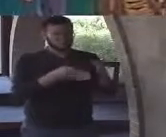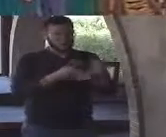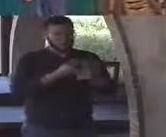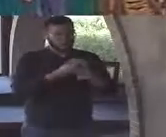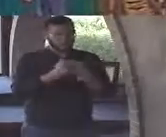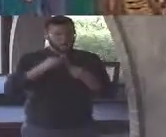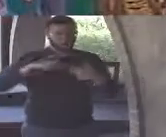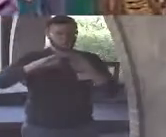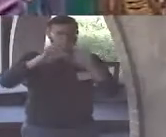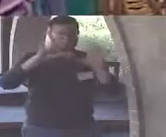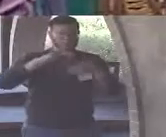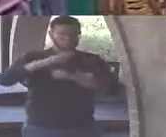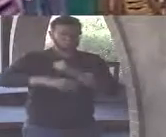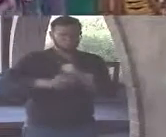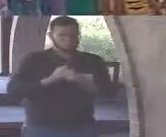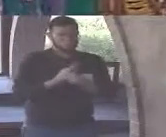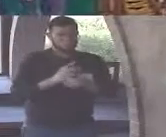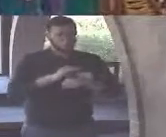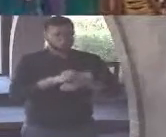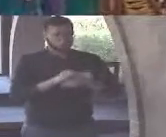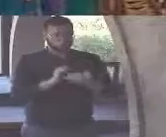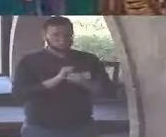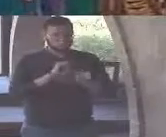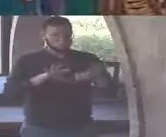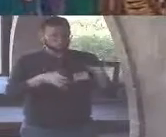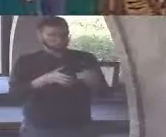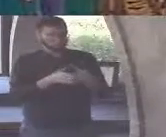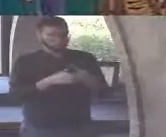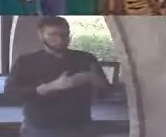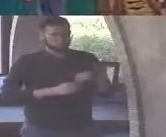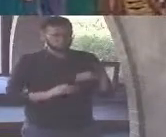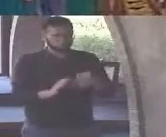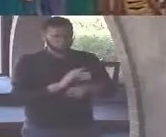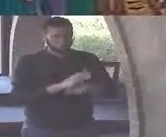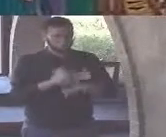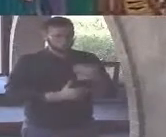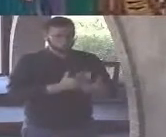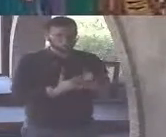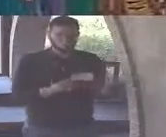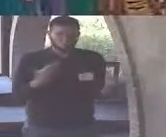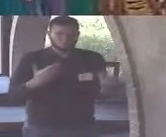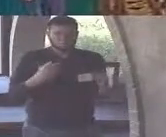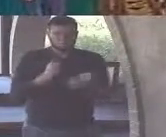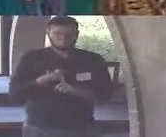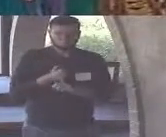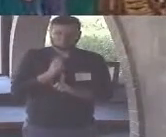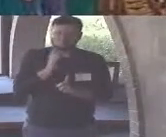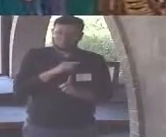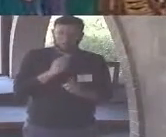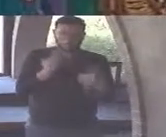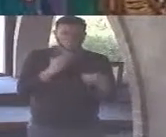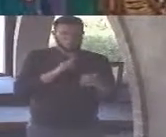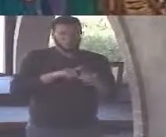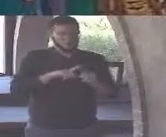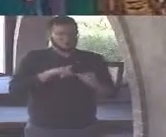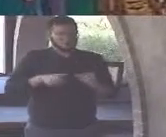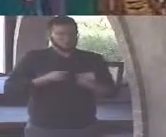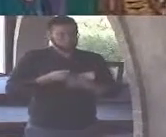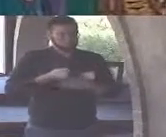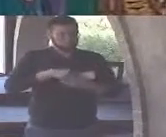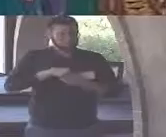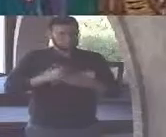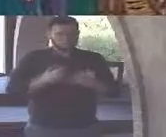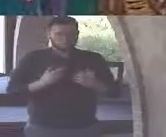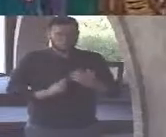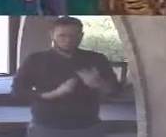nebulous largely unarticulated possibly mythic underlying conviction that unites all you